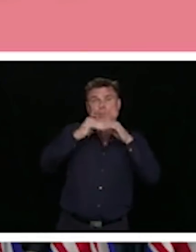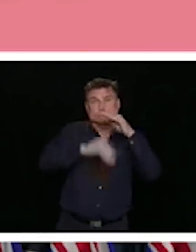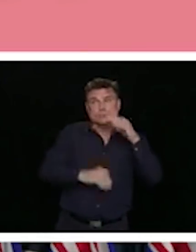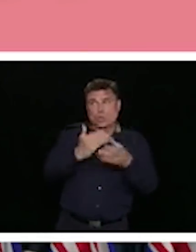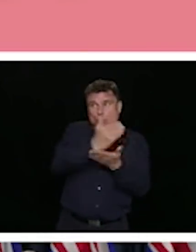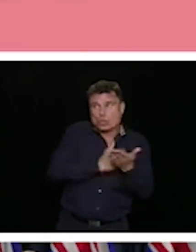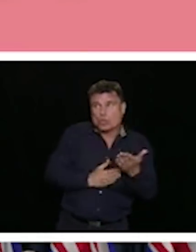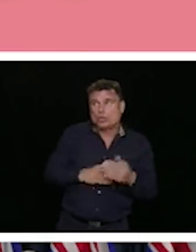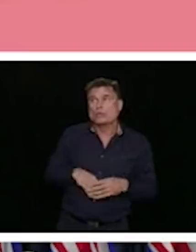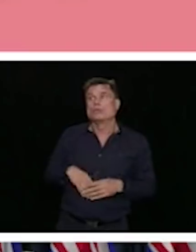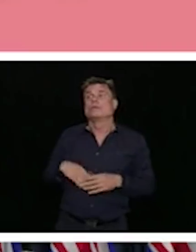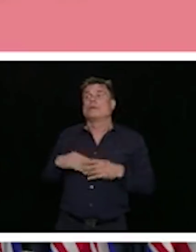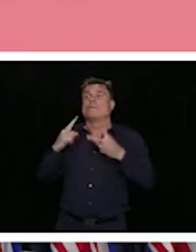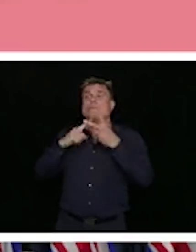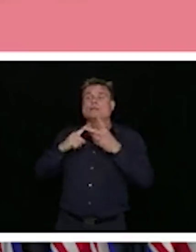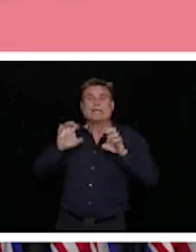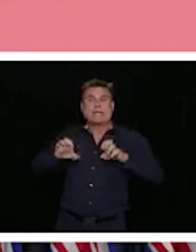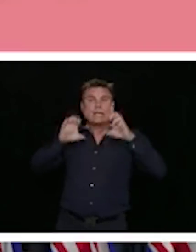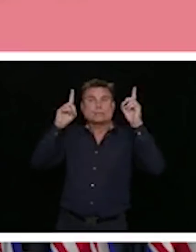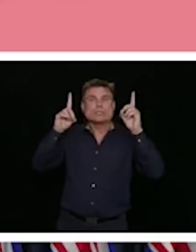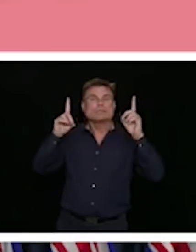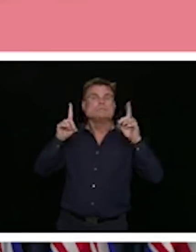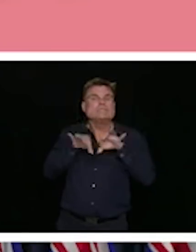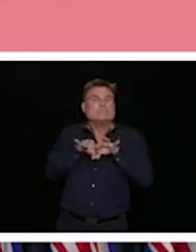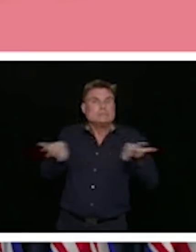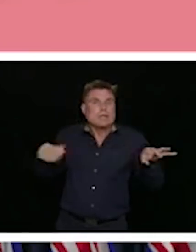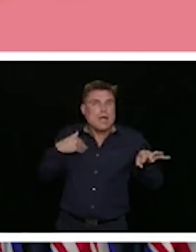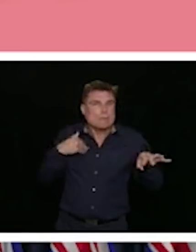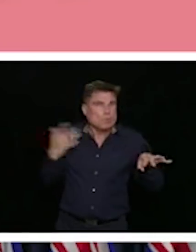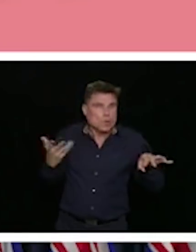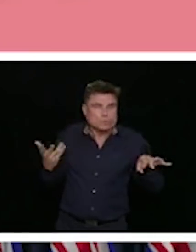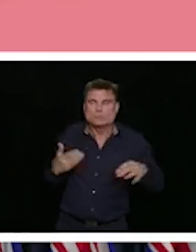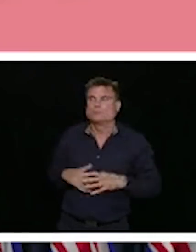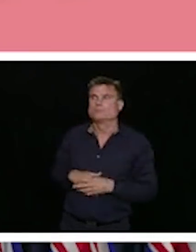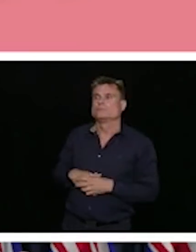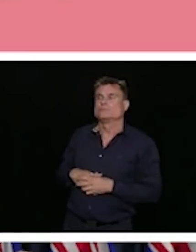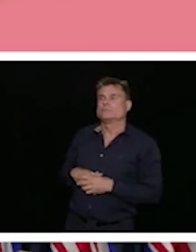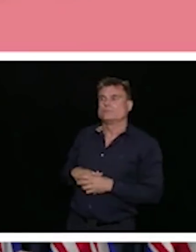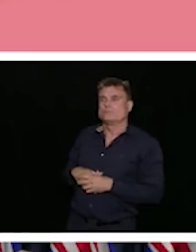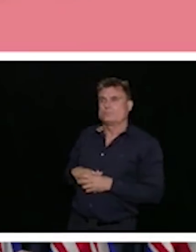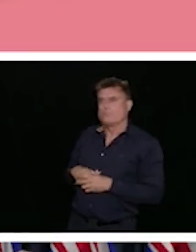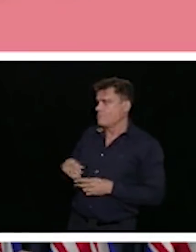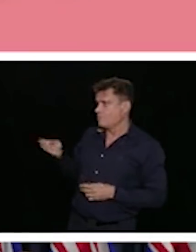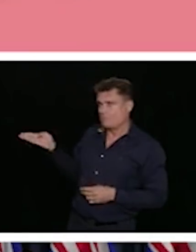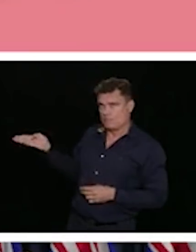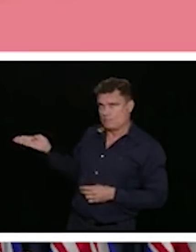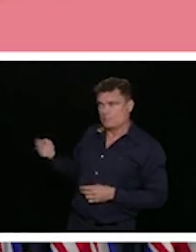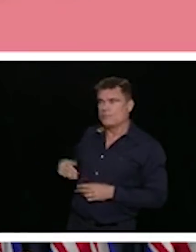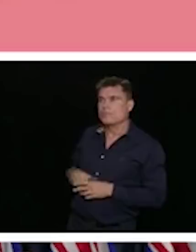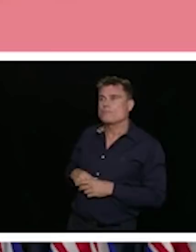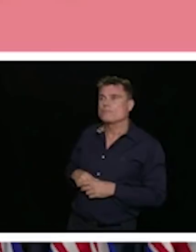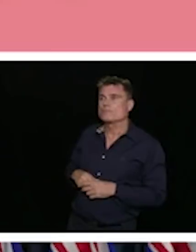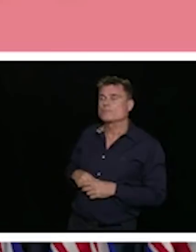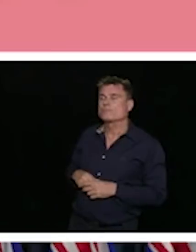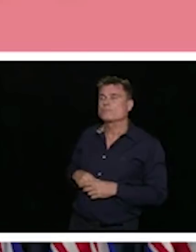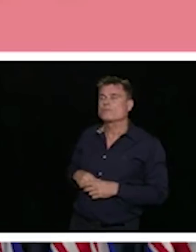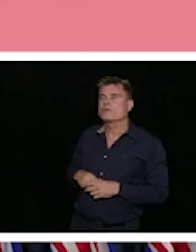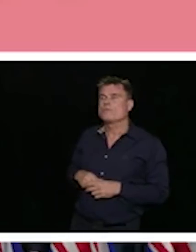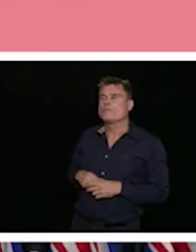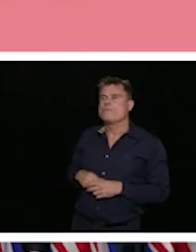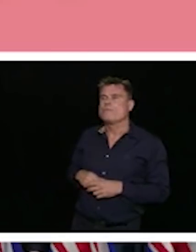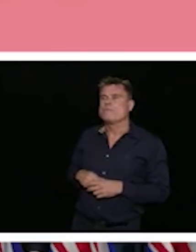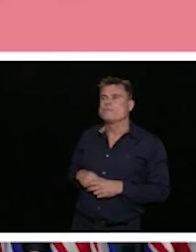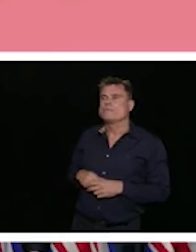So to give you a few basic ideas of what we have looked at, four and five of people in British Columbia